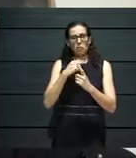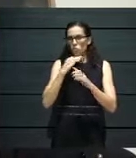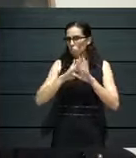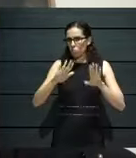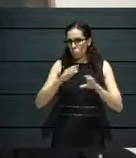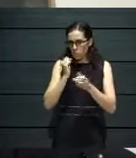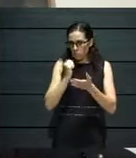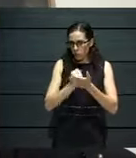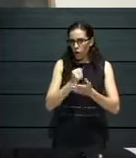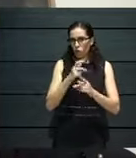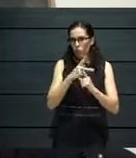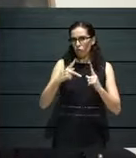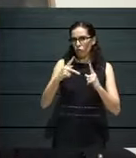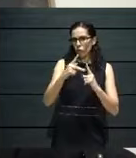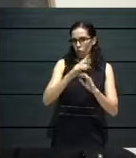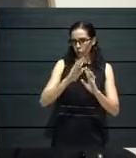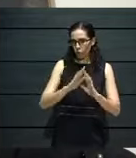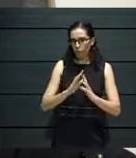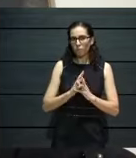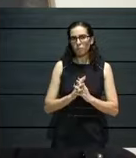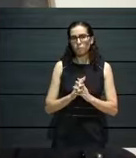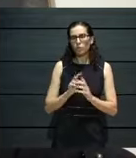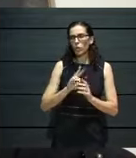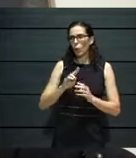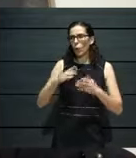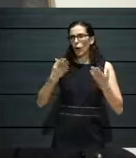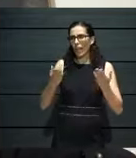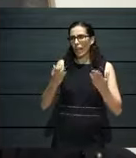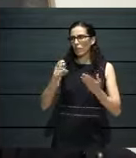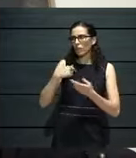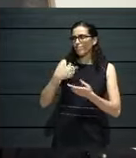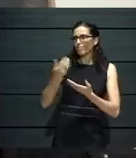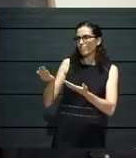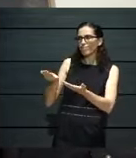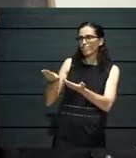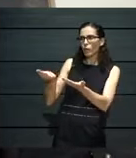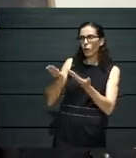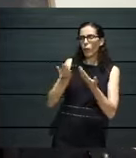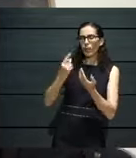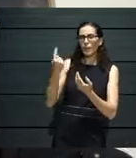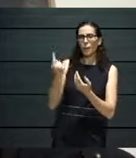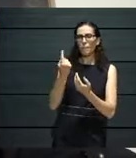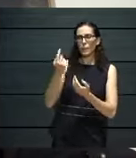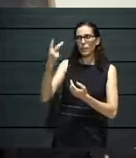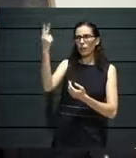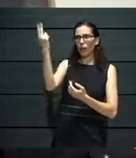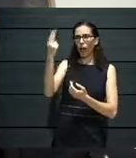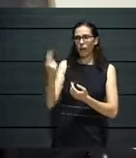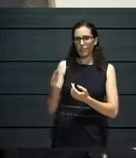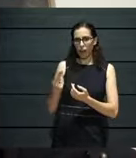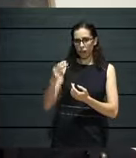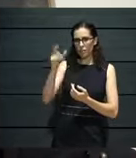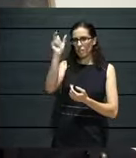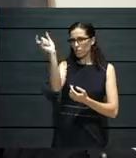And we kicked off this project by inviting Italian artist, Nico Bachelari,